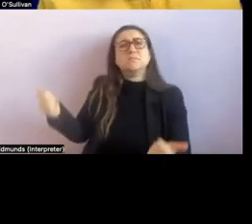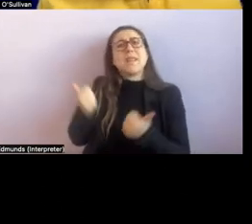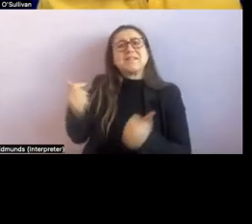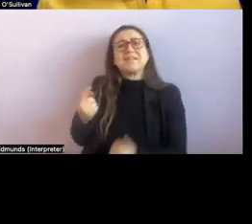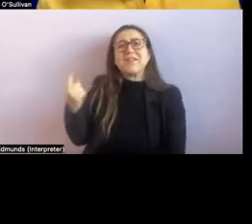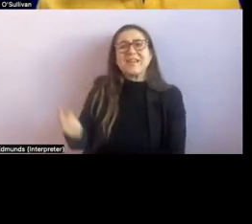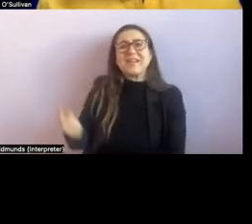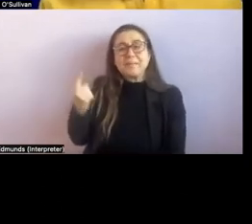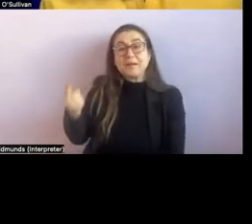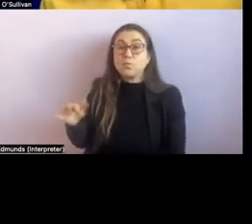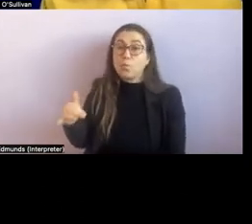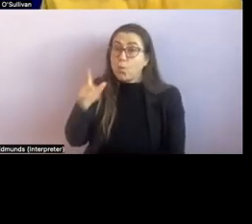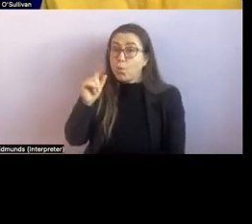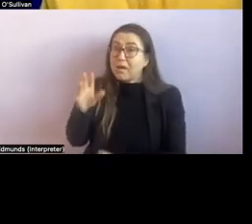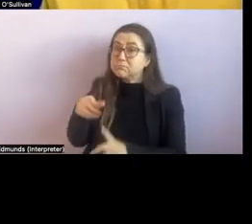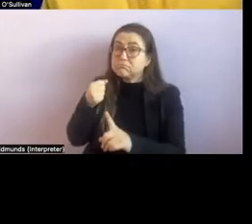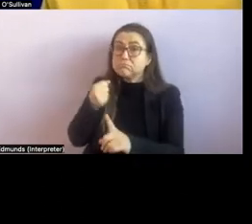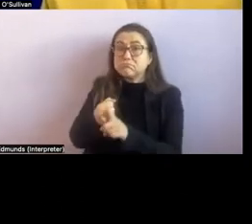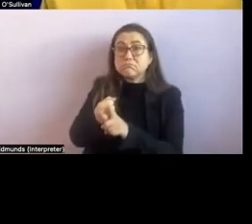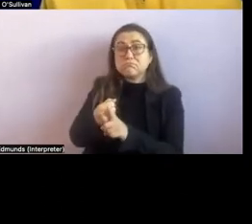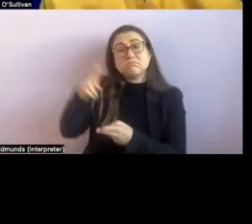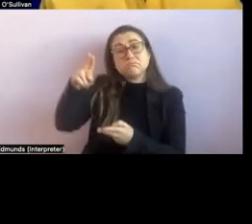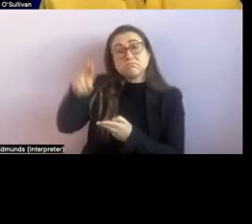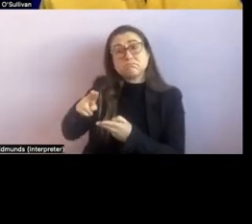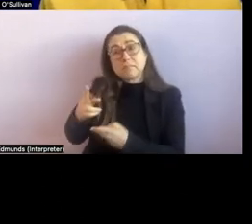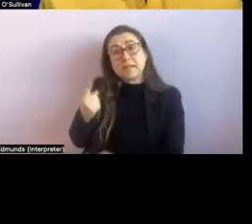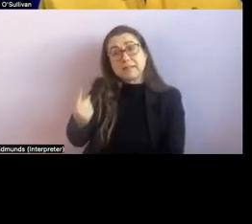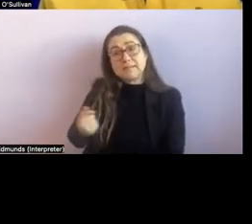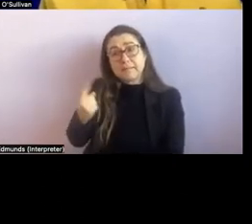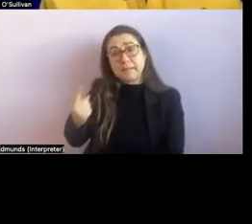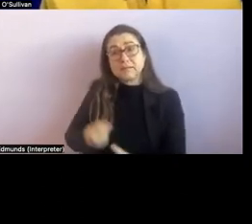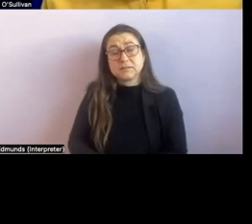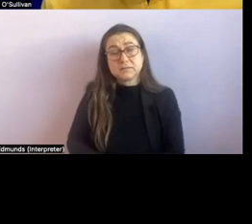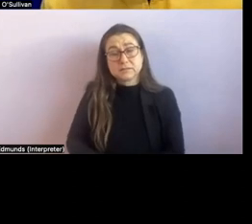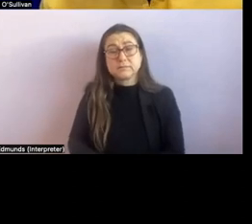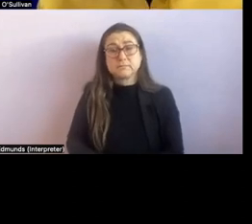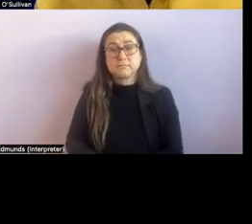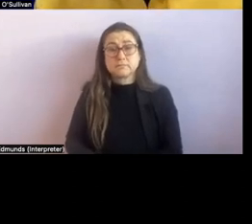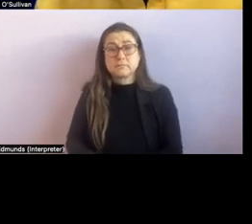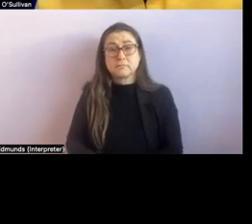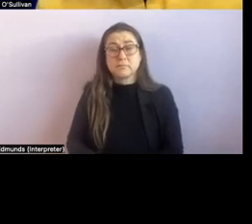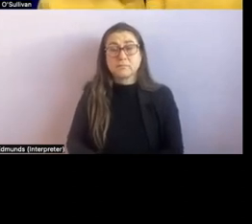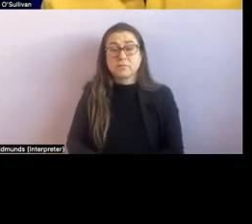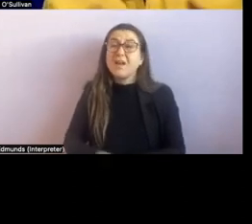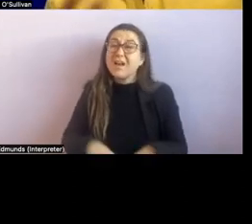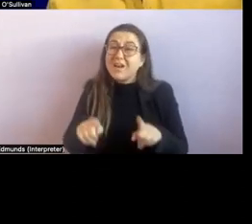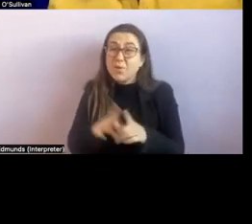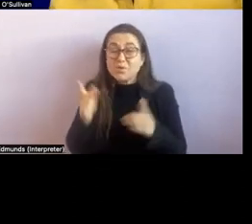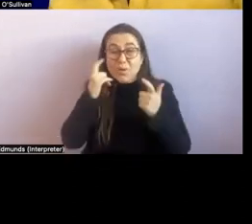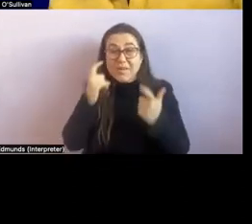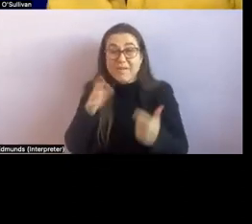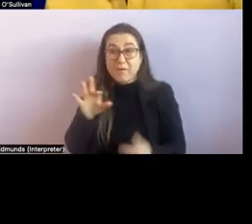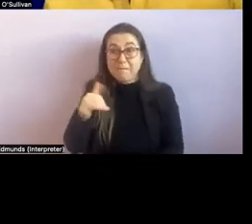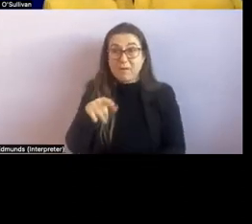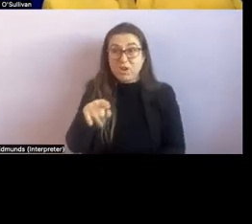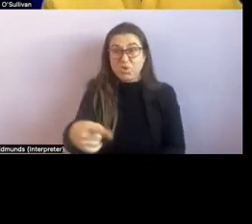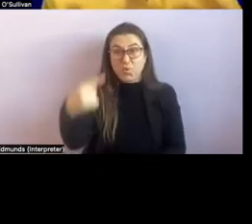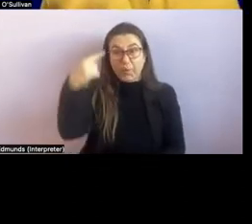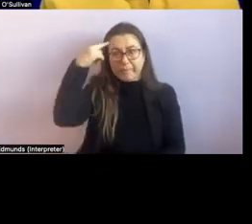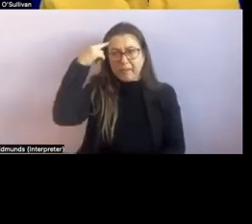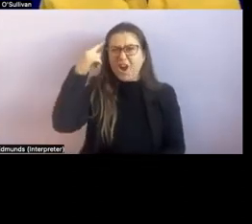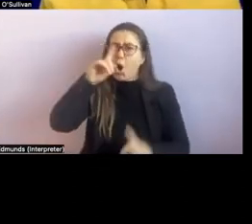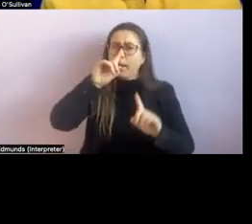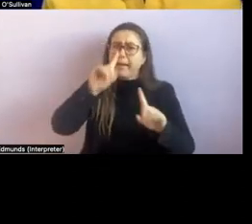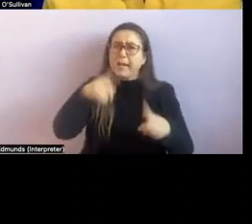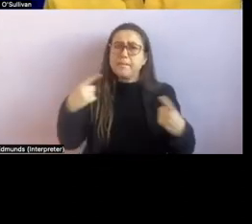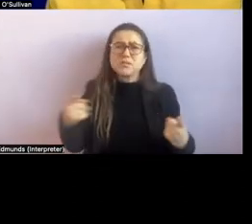what is possible to achieve together and be mindful of putting what you think is not possible or safe onto another client onto